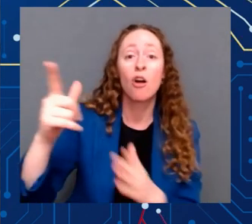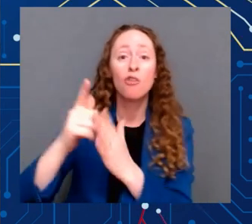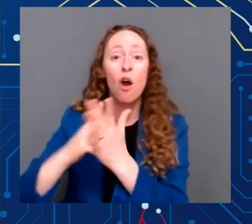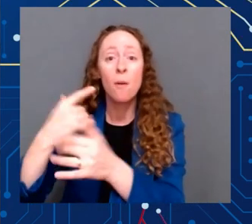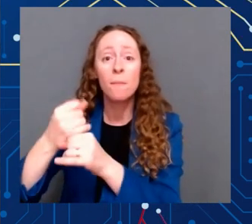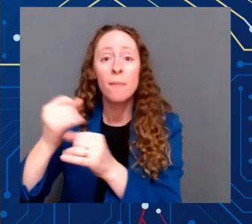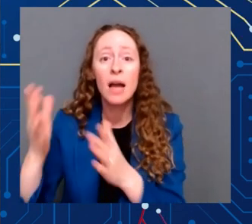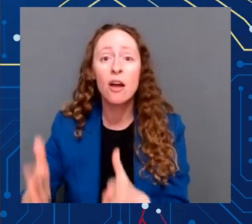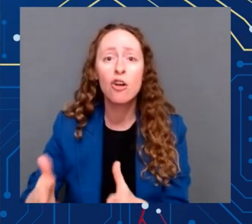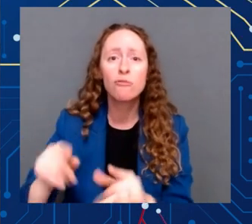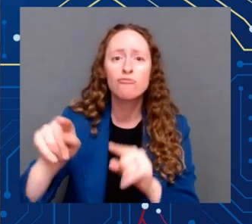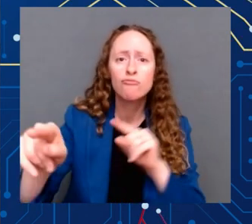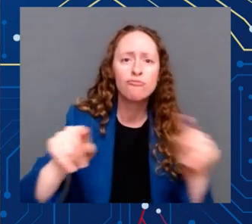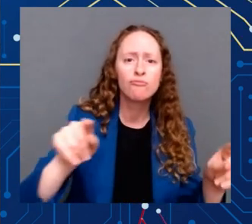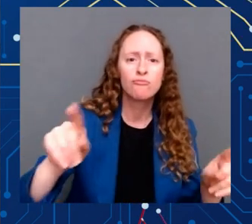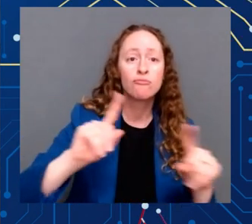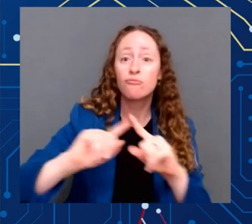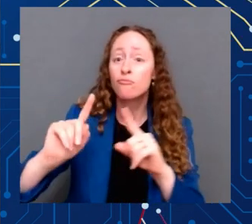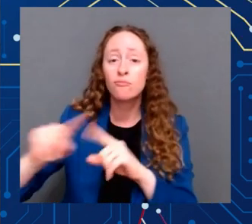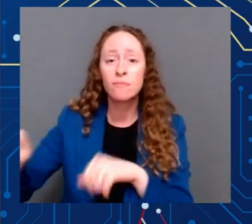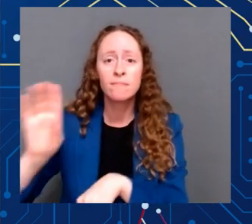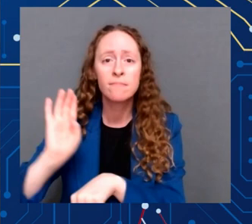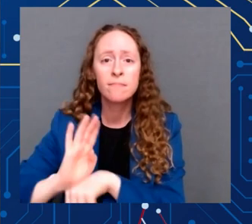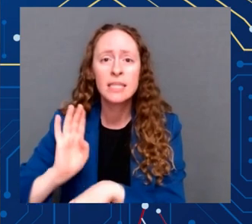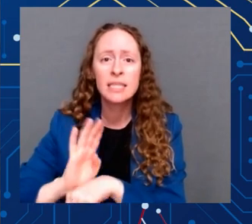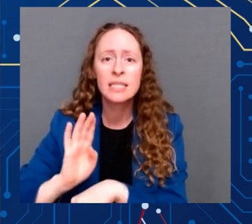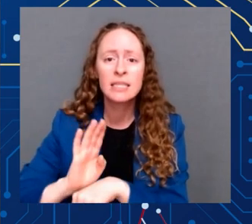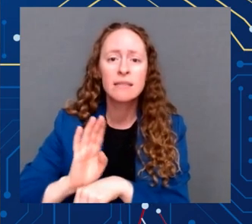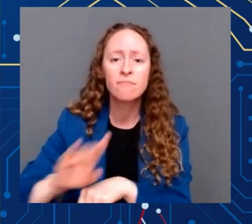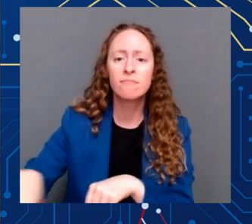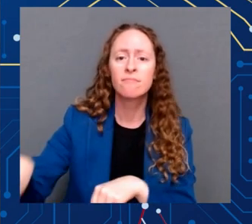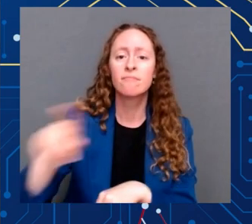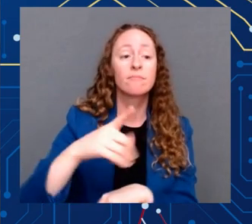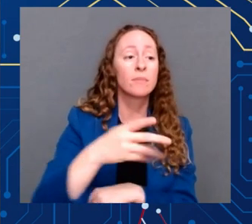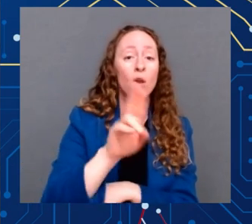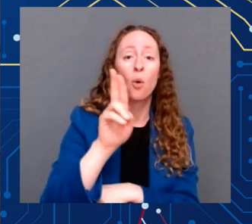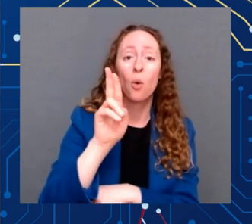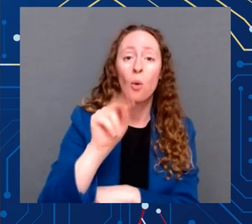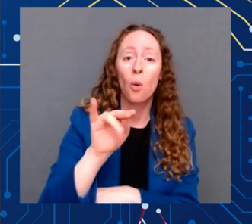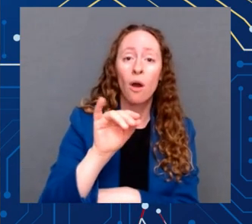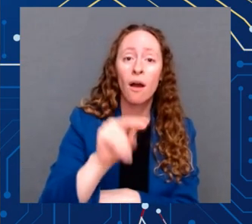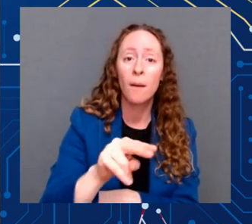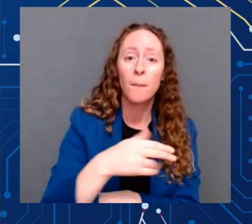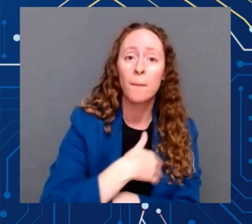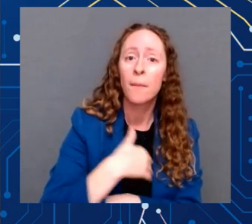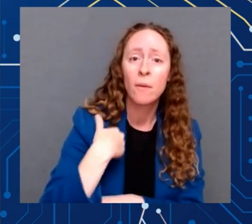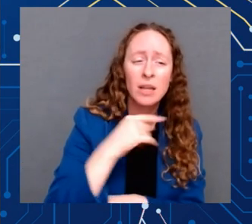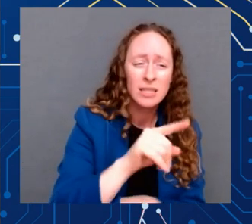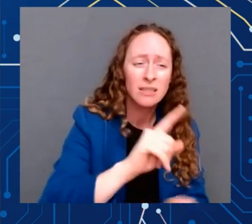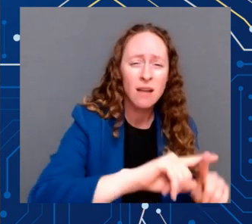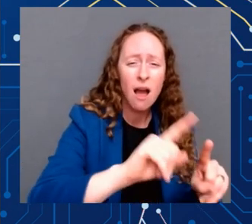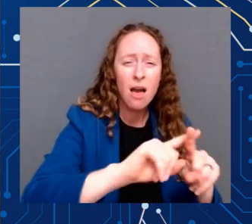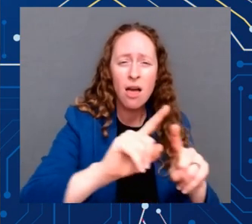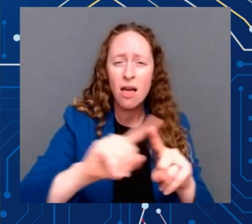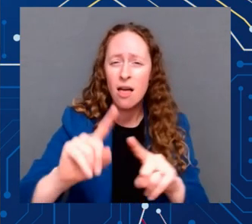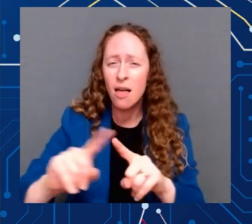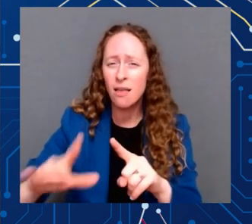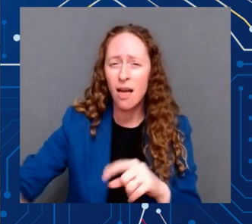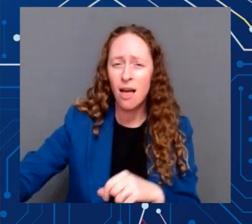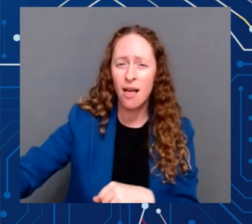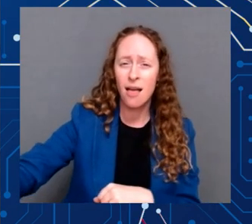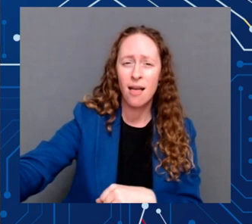business people, labor. They're the reason why we're here. They're the reason why we got this far. Science, scientists,